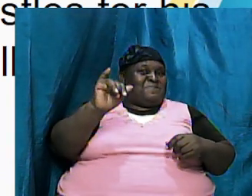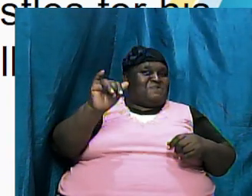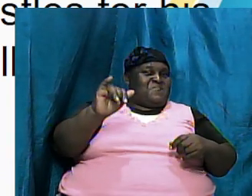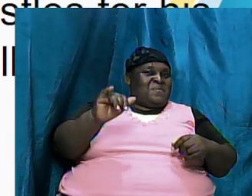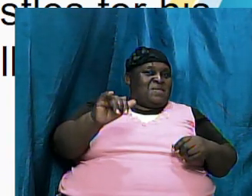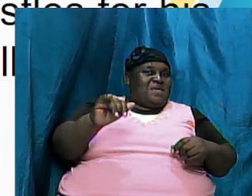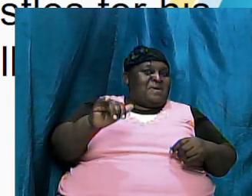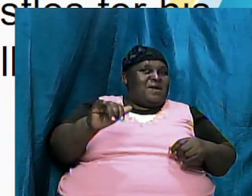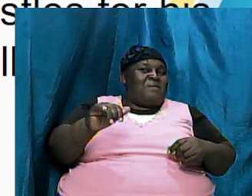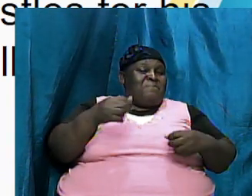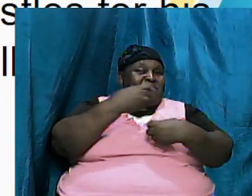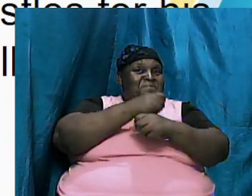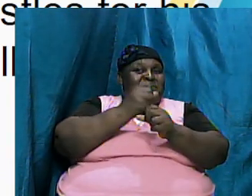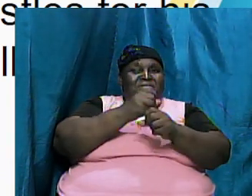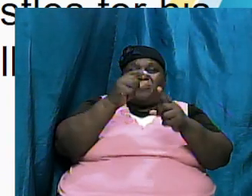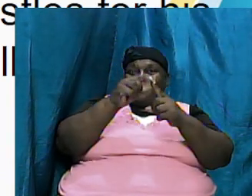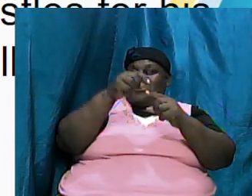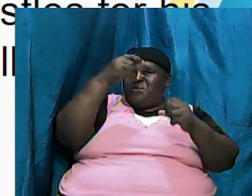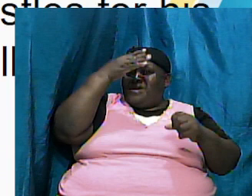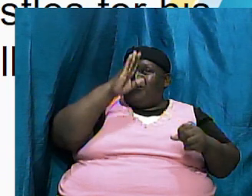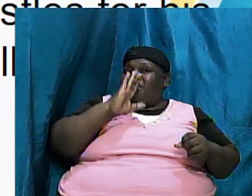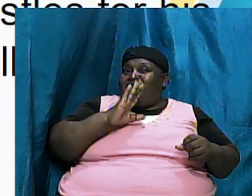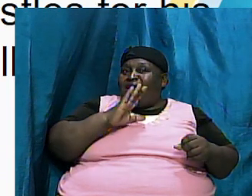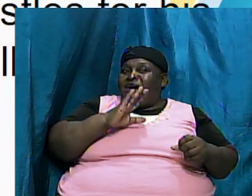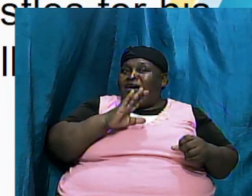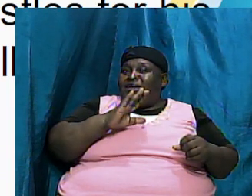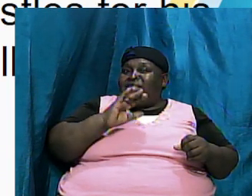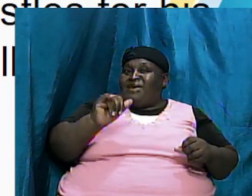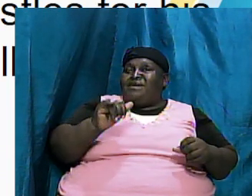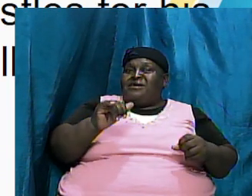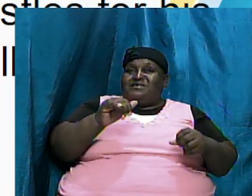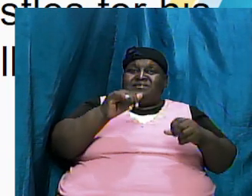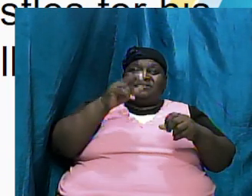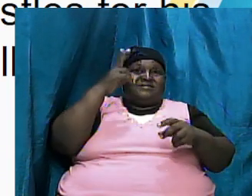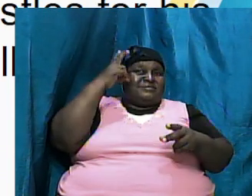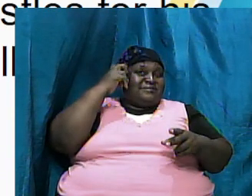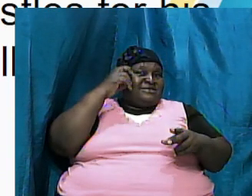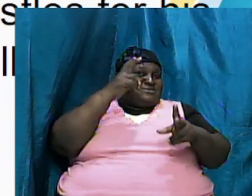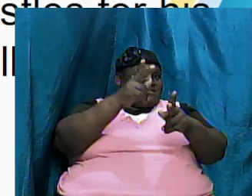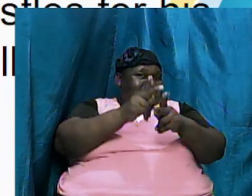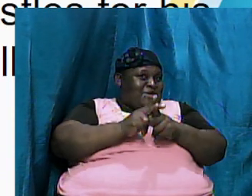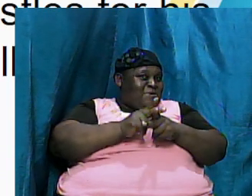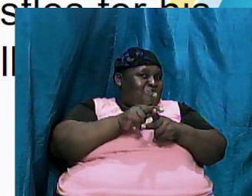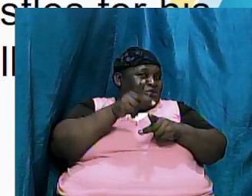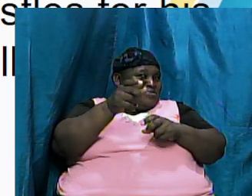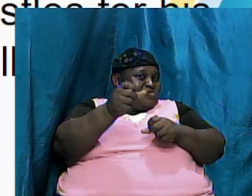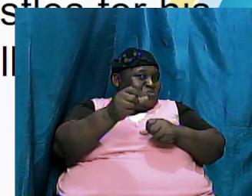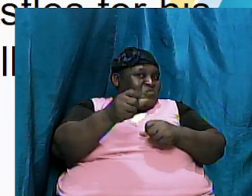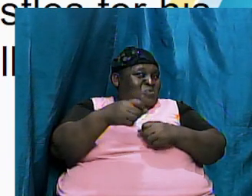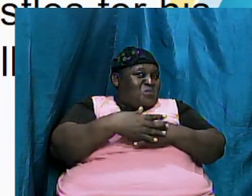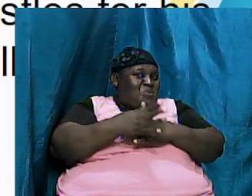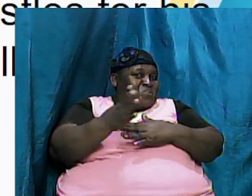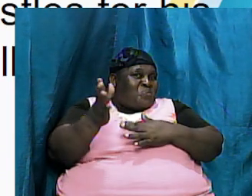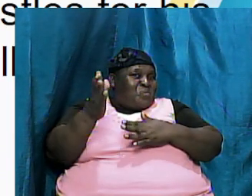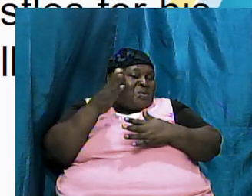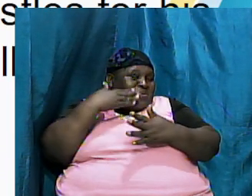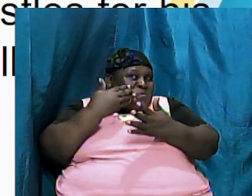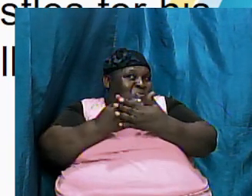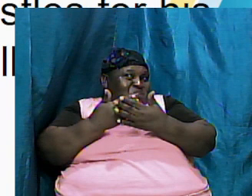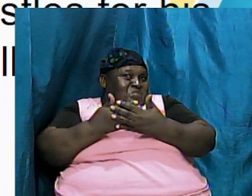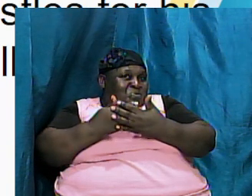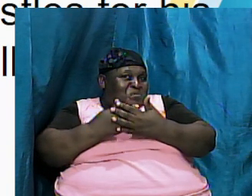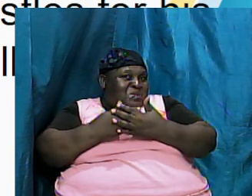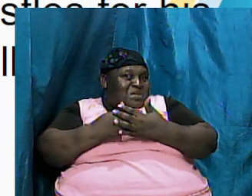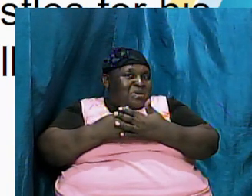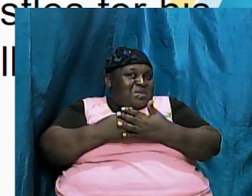is going to make the word of God seem as if he's keeping you away from what is good he's going to make the word of God seem as if it